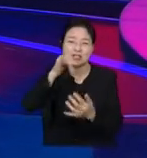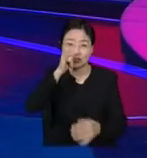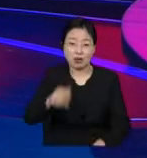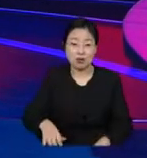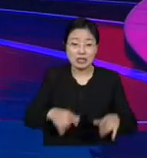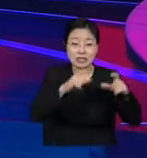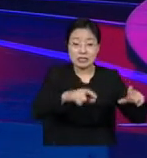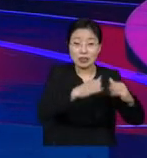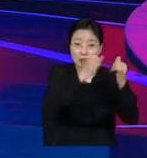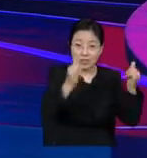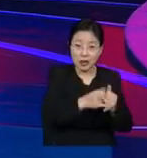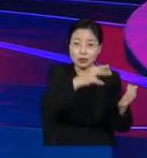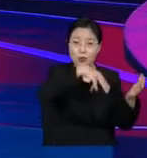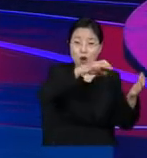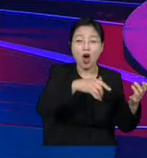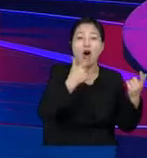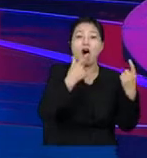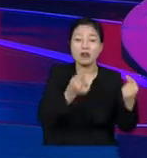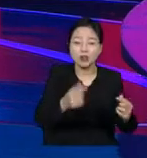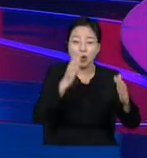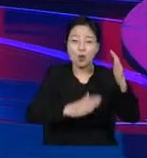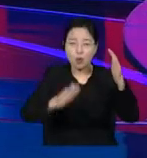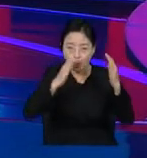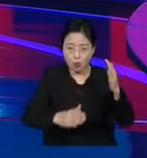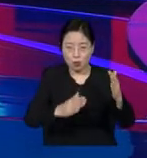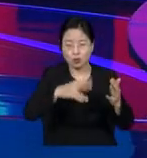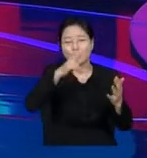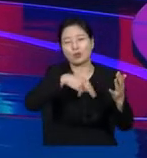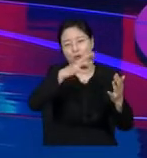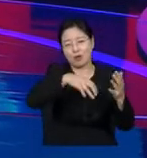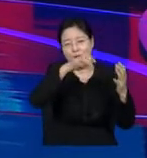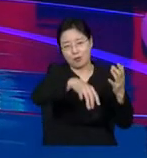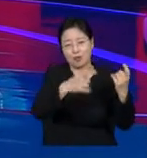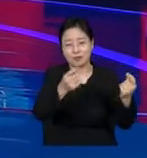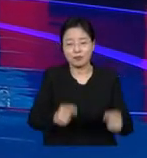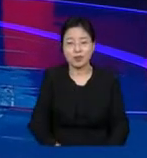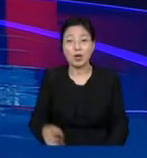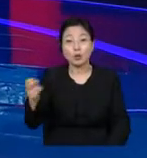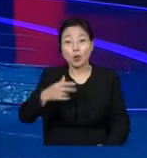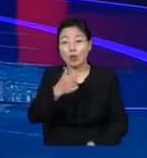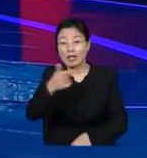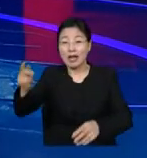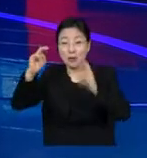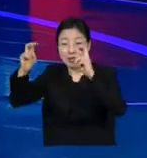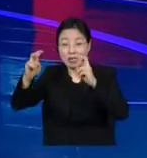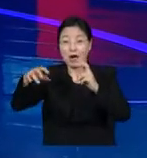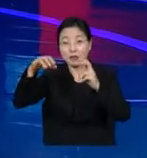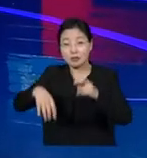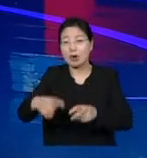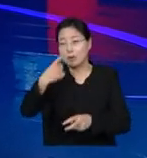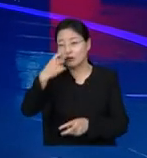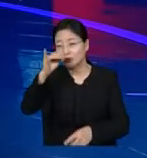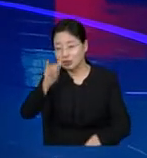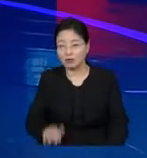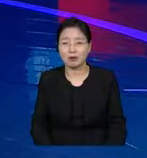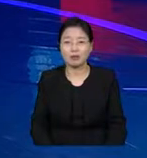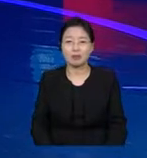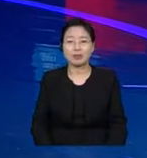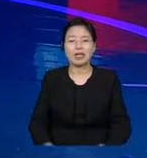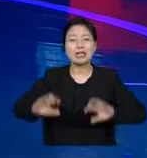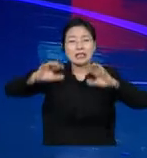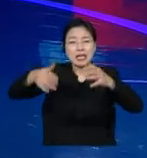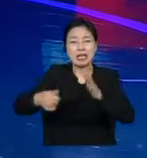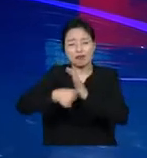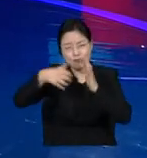we also create learning opportunities for some of the biggest companies in the world. From Heineken to Haleon to McDonald's to the World Bank